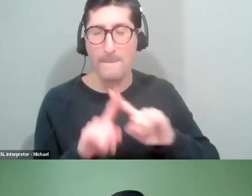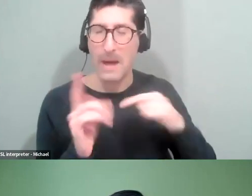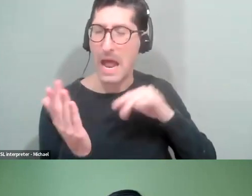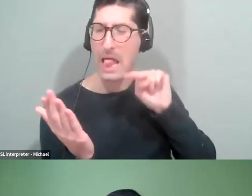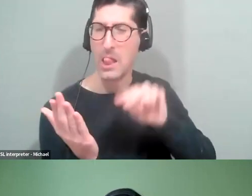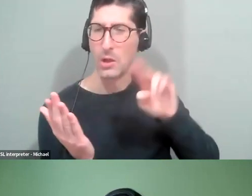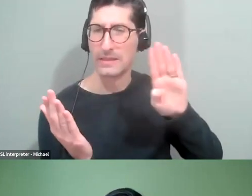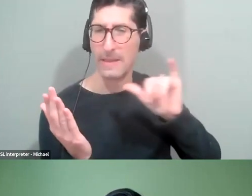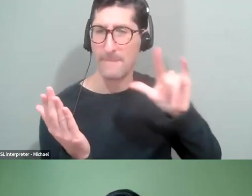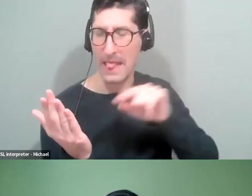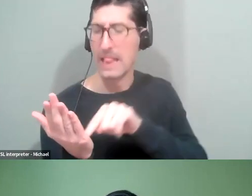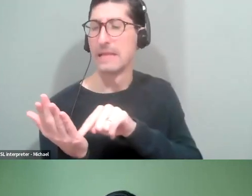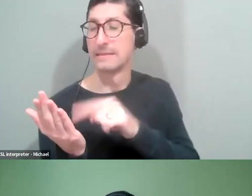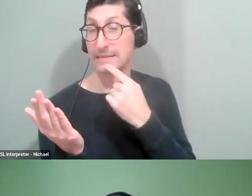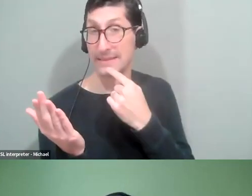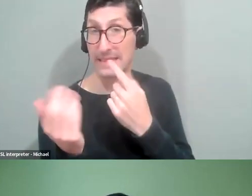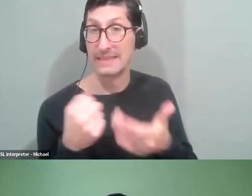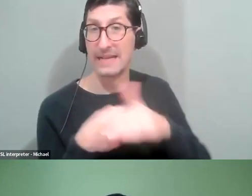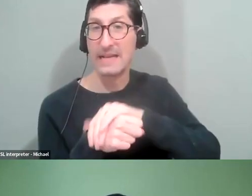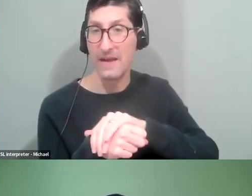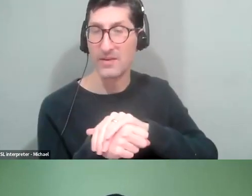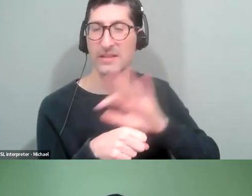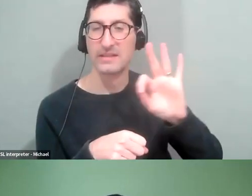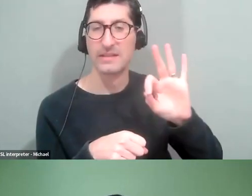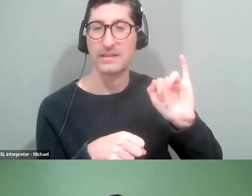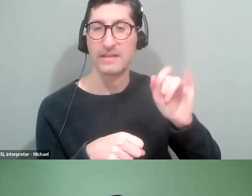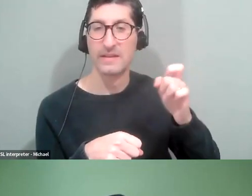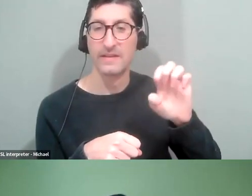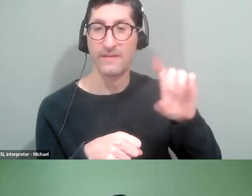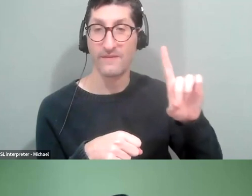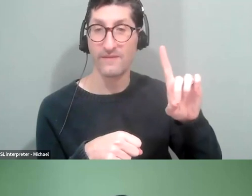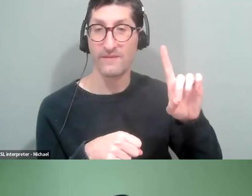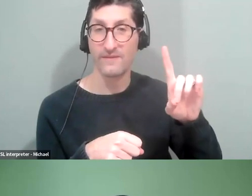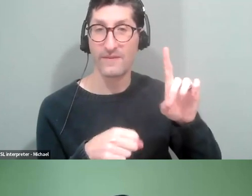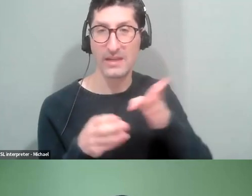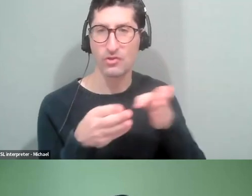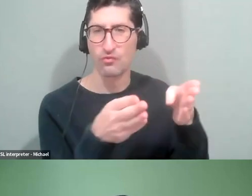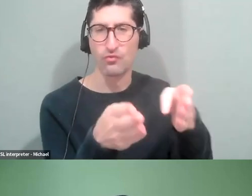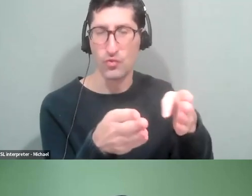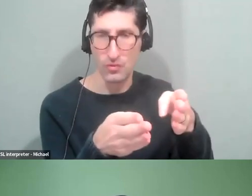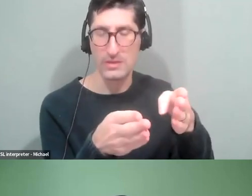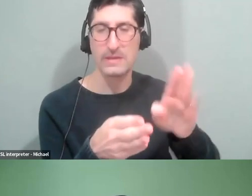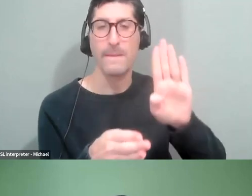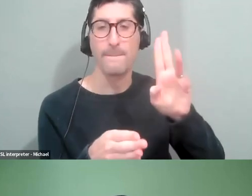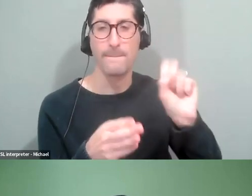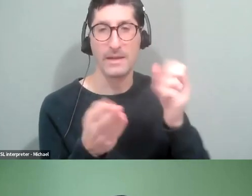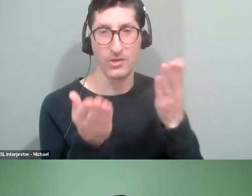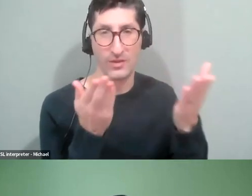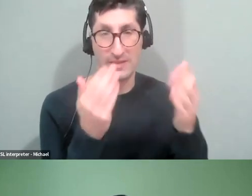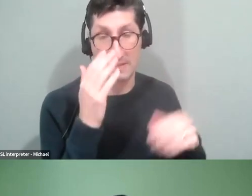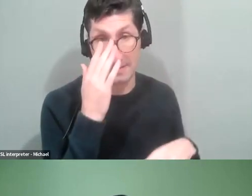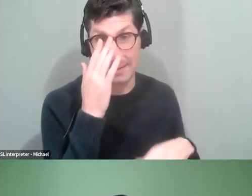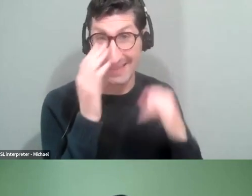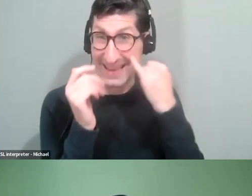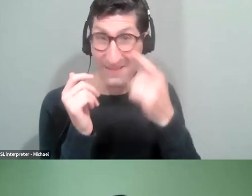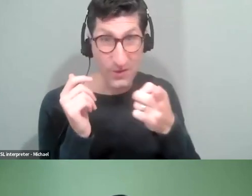that it covers like fixed route bus services. And for those who don't live